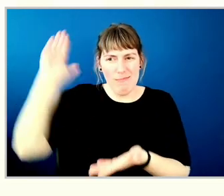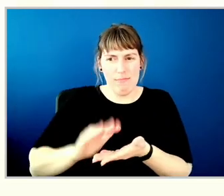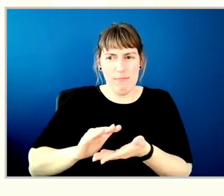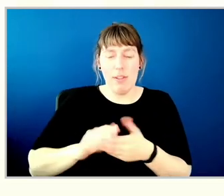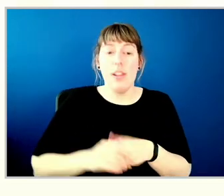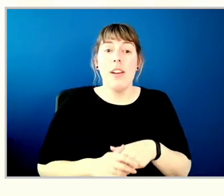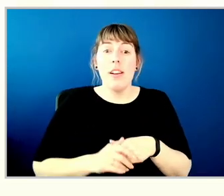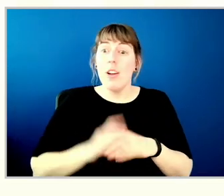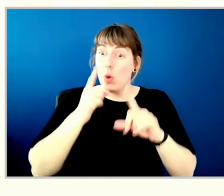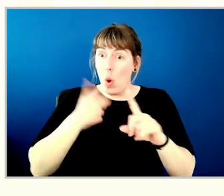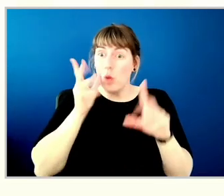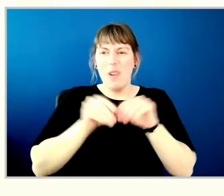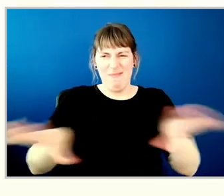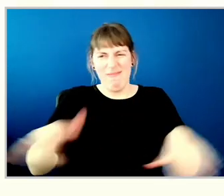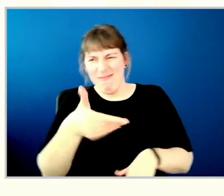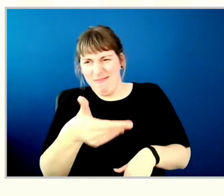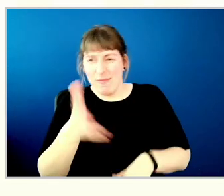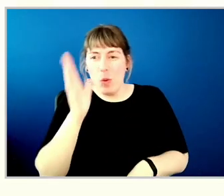these targets later this year.